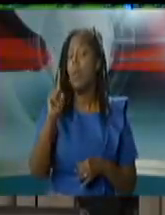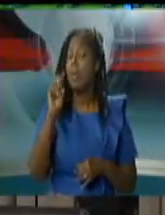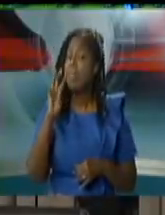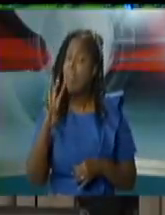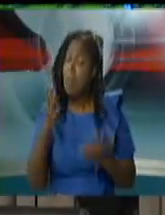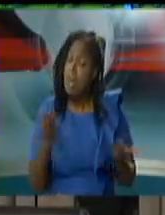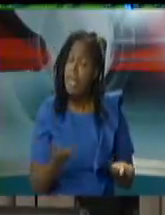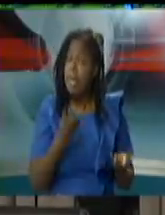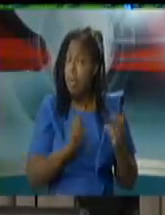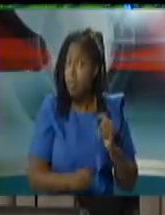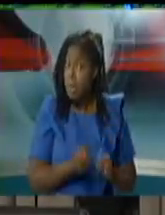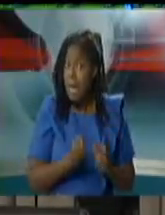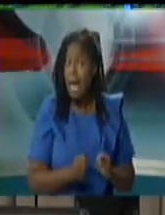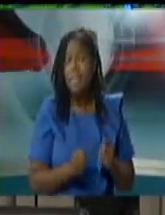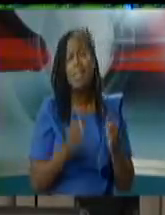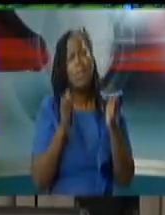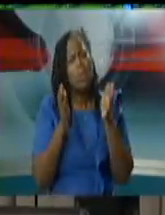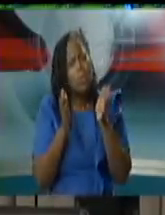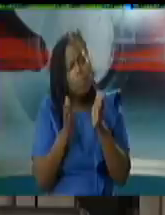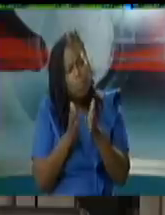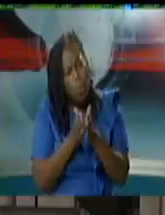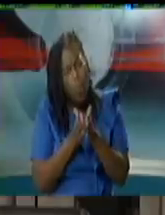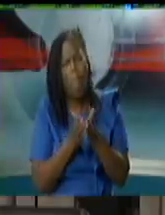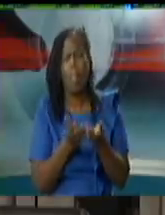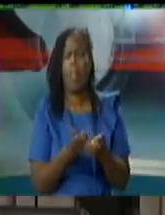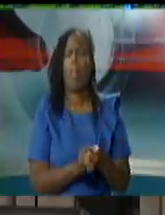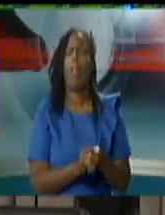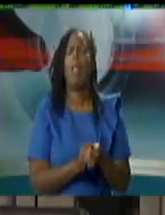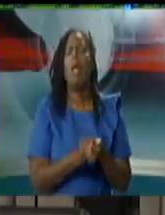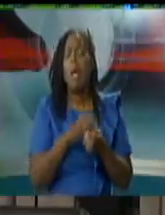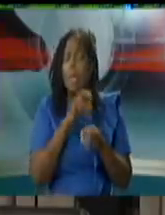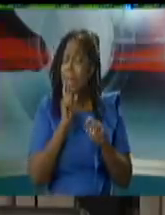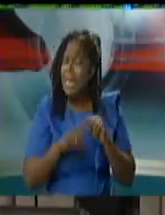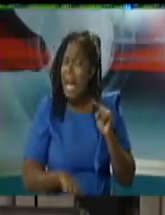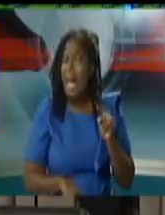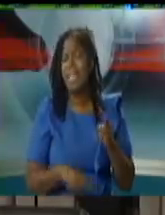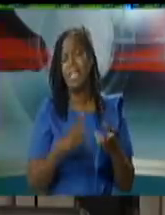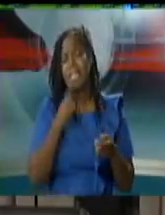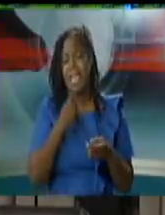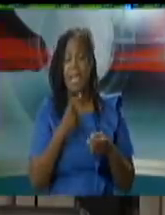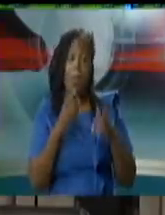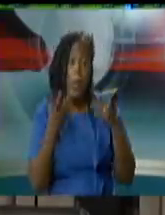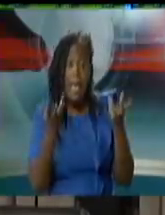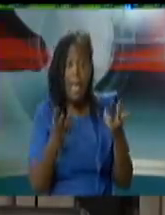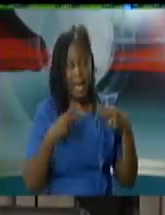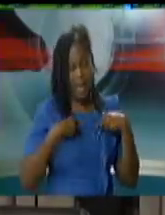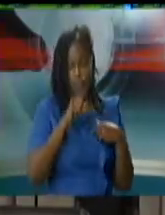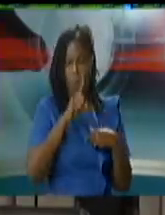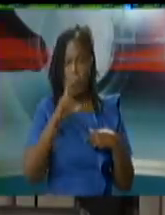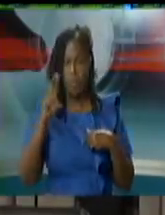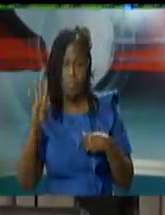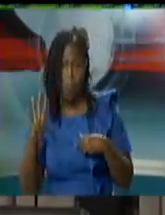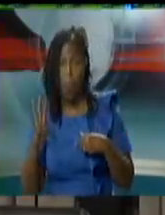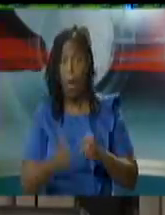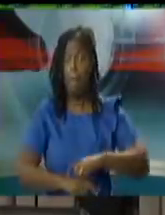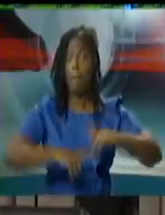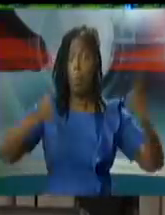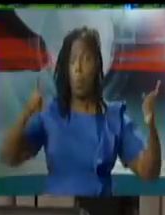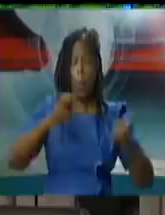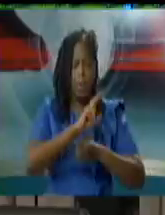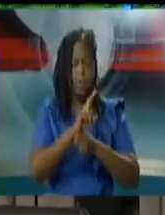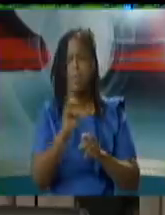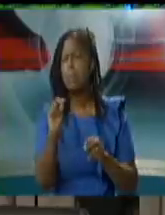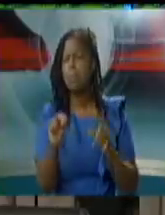it is statistically insignificant to draw inferences from you have said